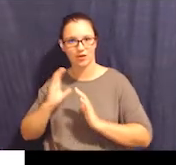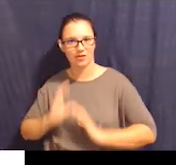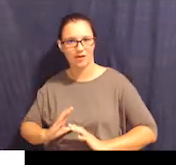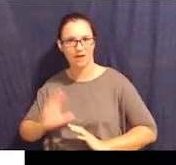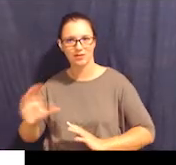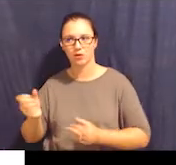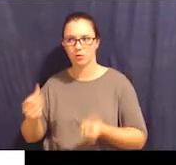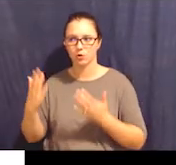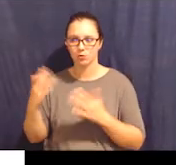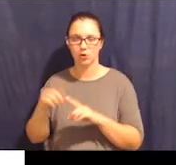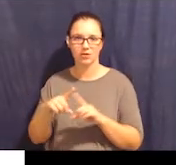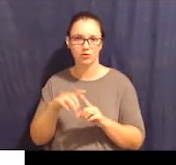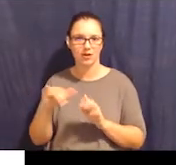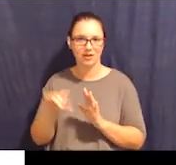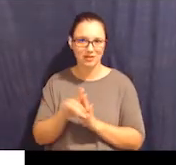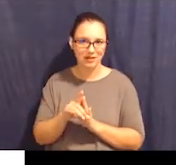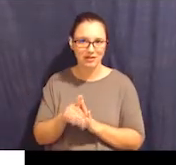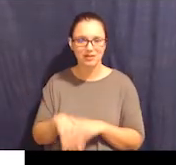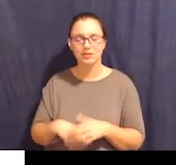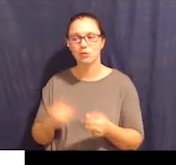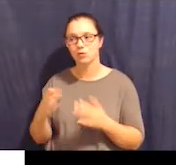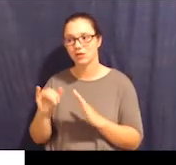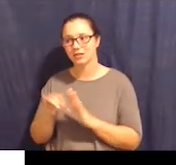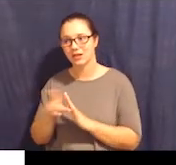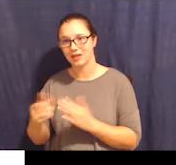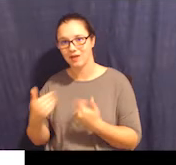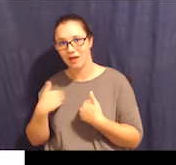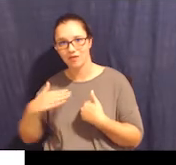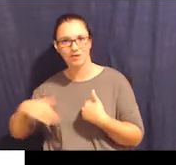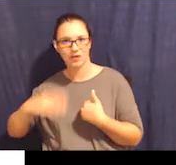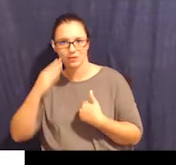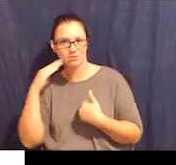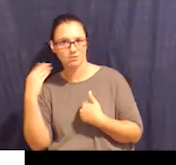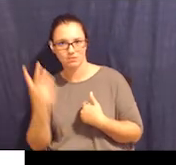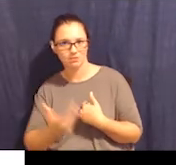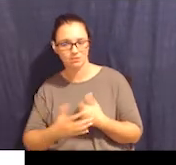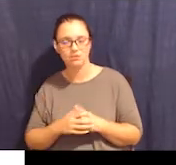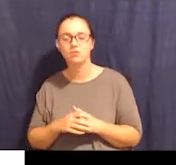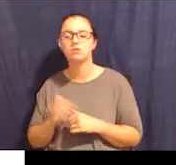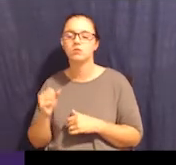disclosed to you. And so that's also something to keep in mind with this process.